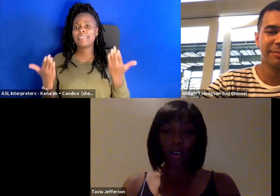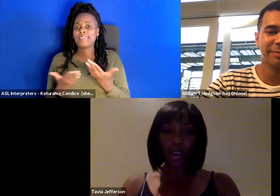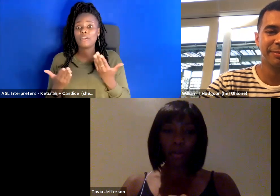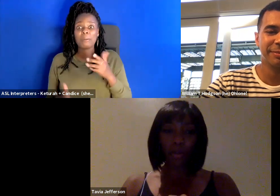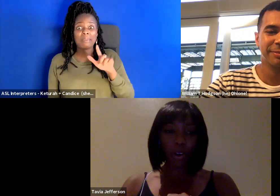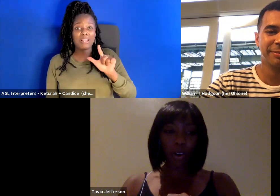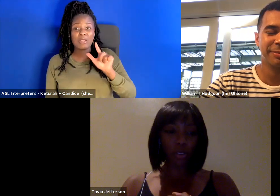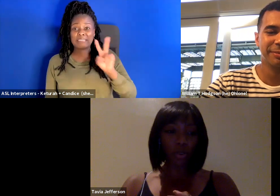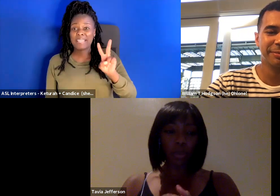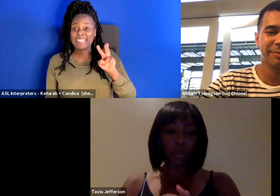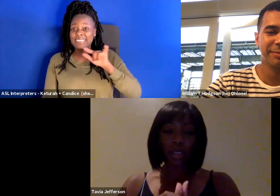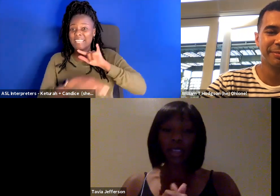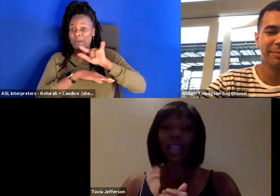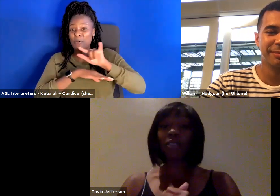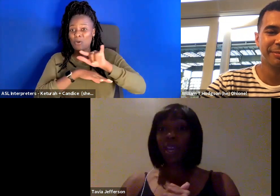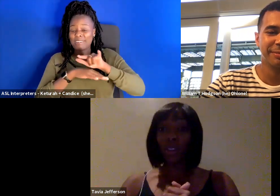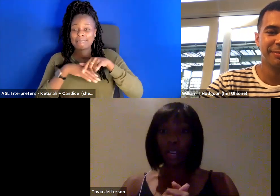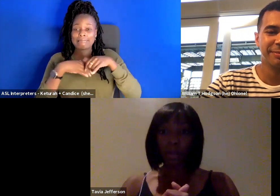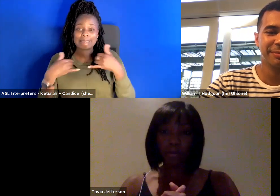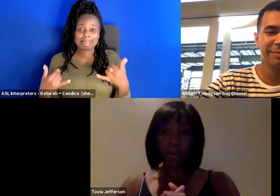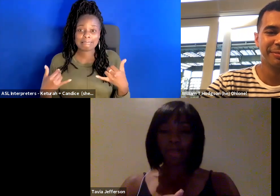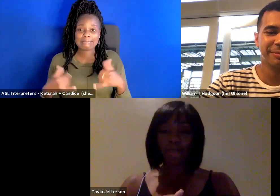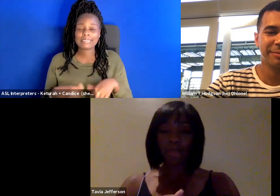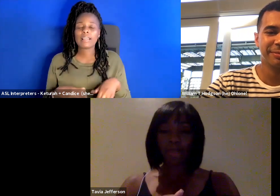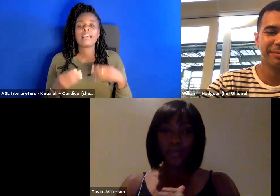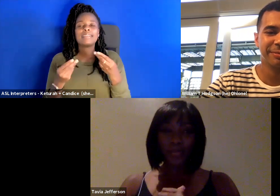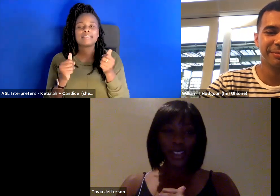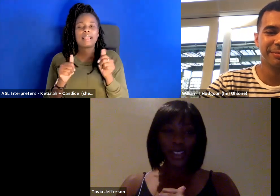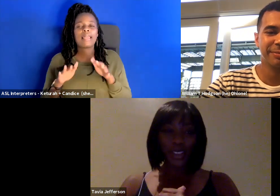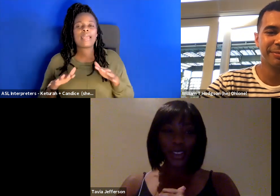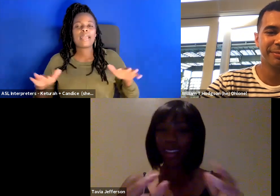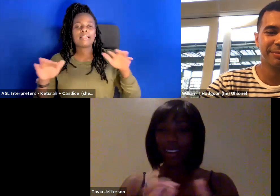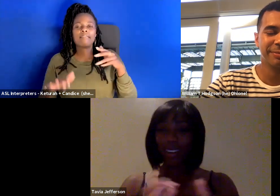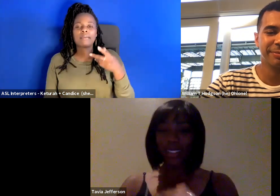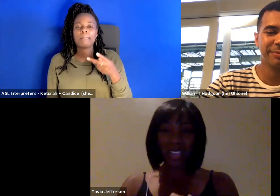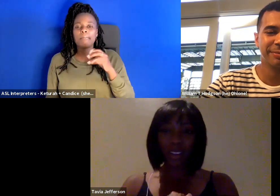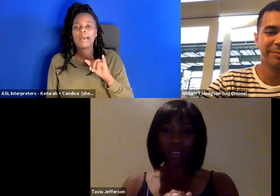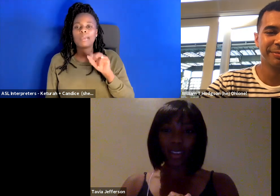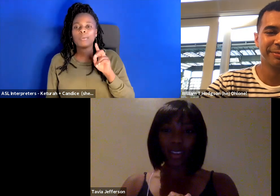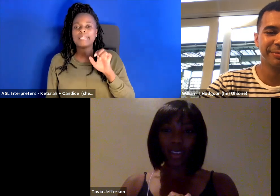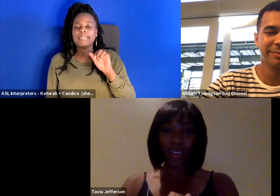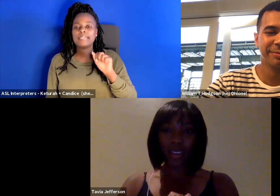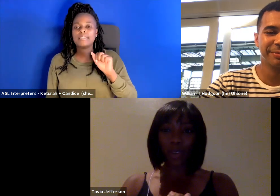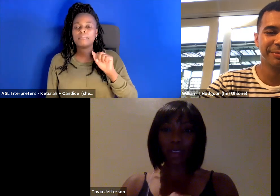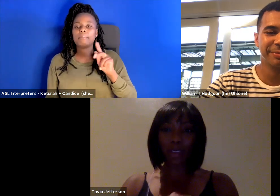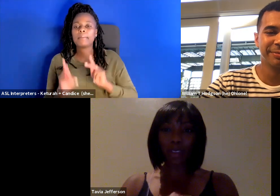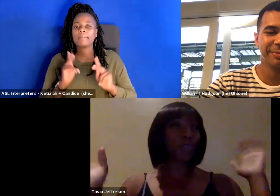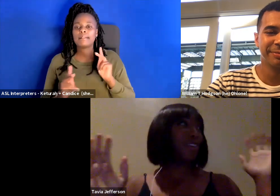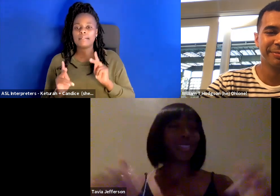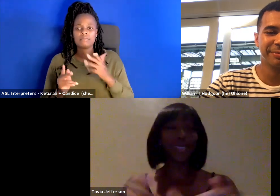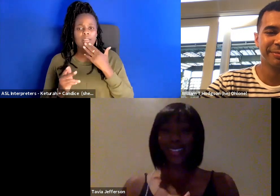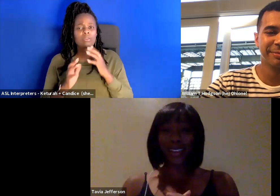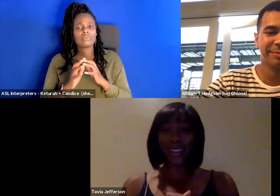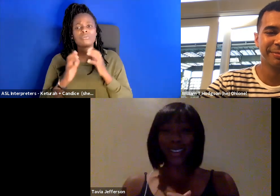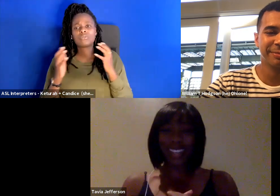Airport, McCarran Airport, also the land of the Paiute people. So again, it is an honor to be here. Thank you so much for